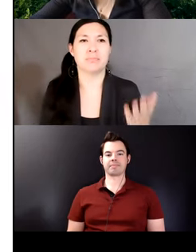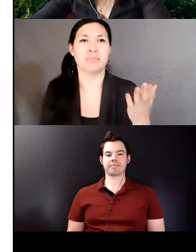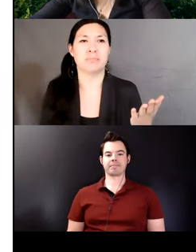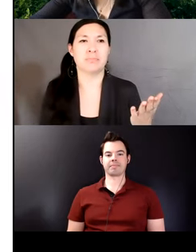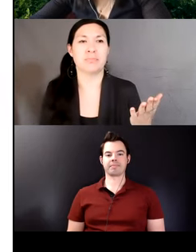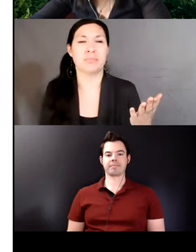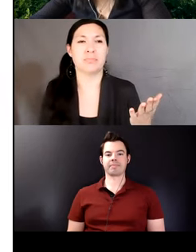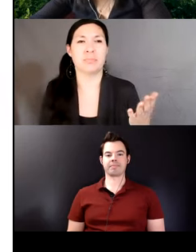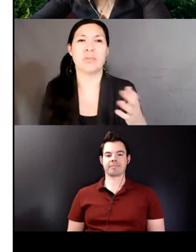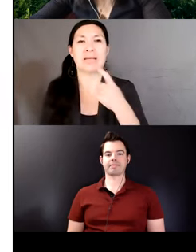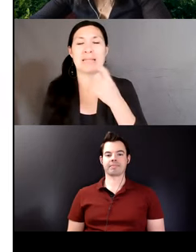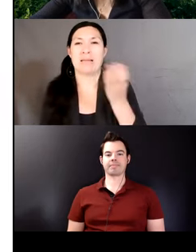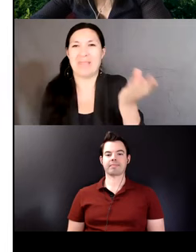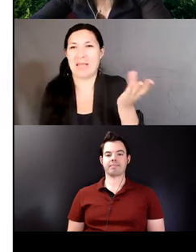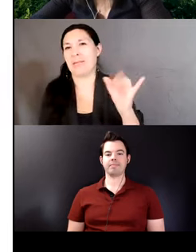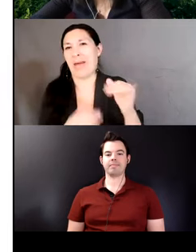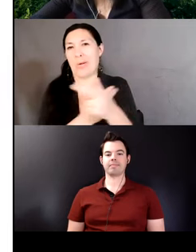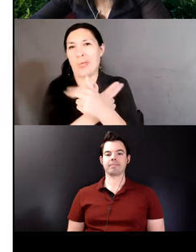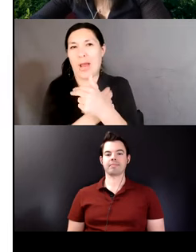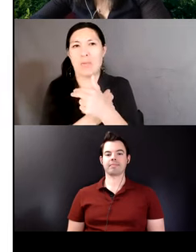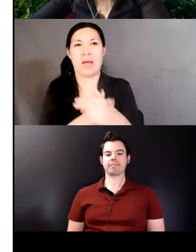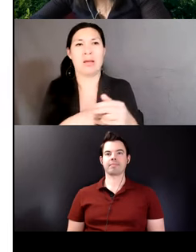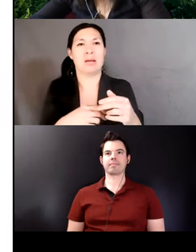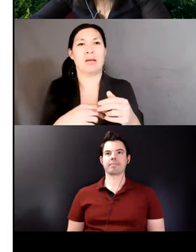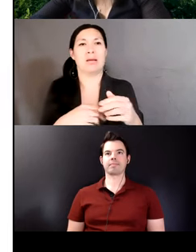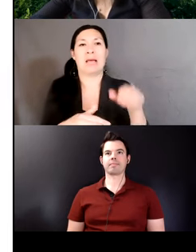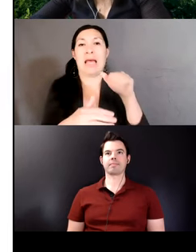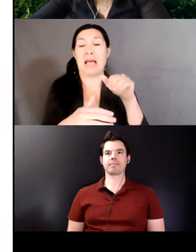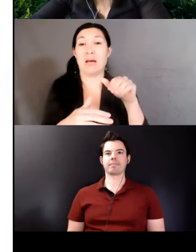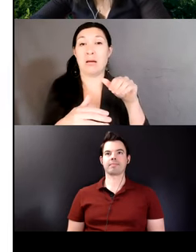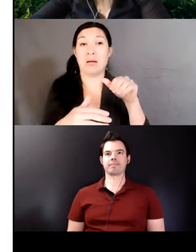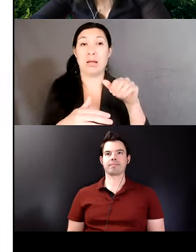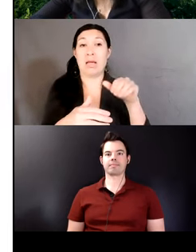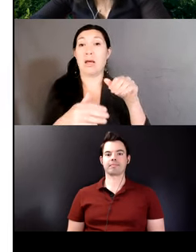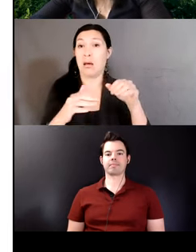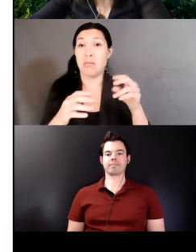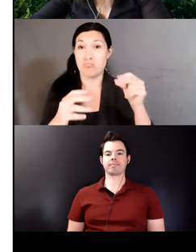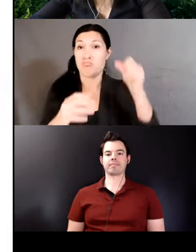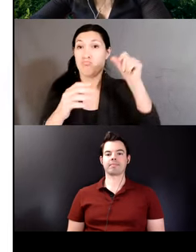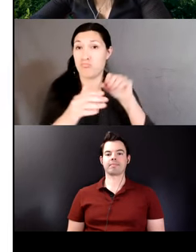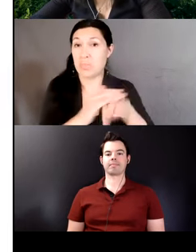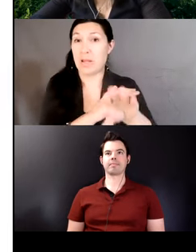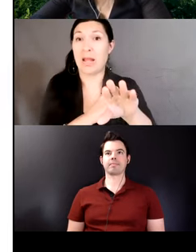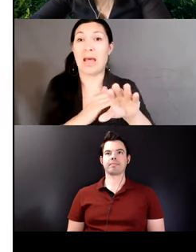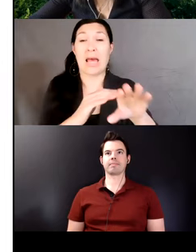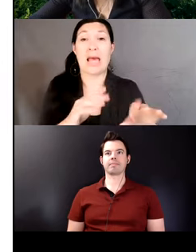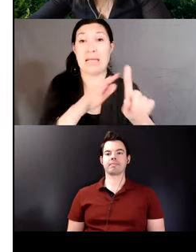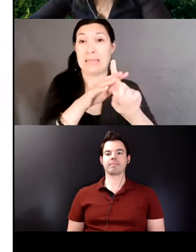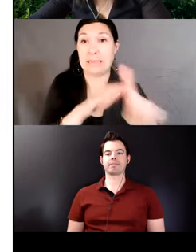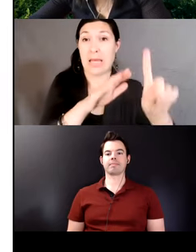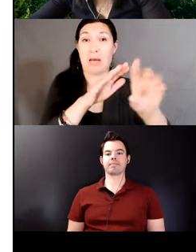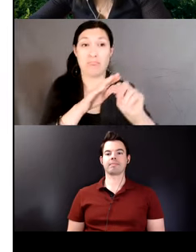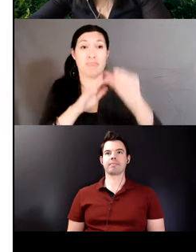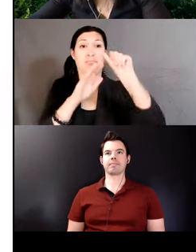If the rabbit entered at once, it escaped at once, the man